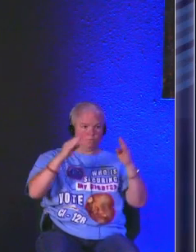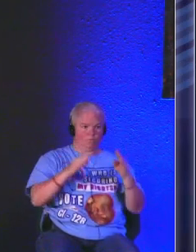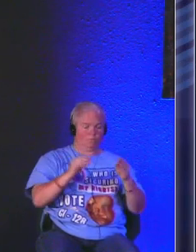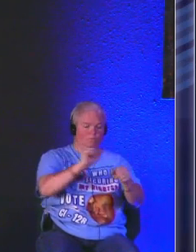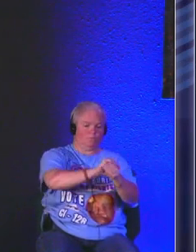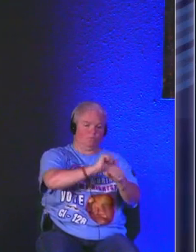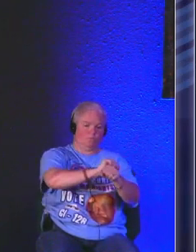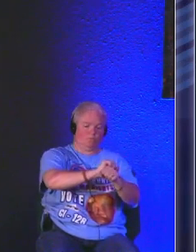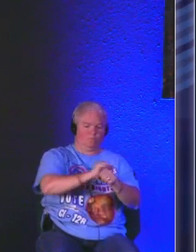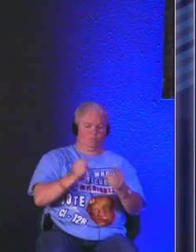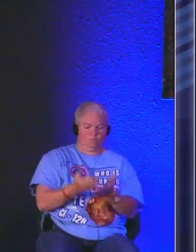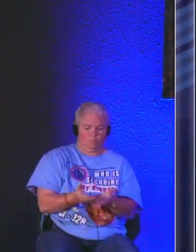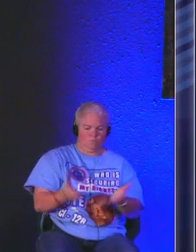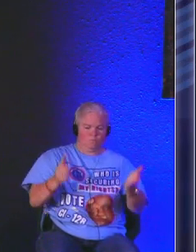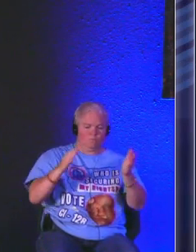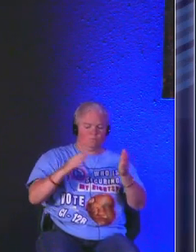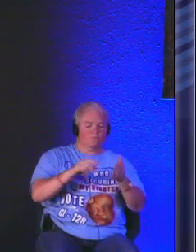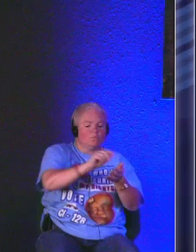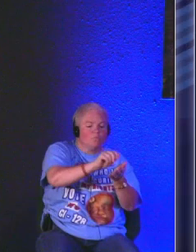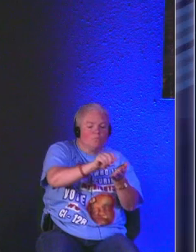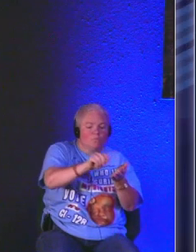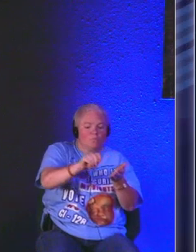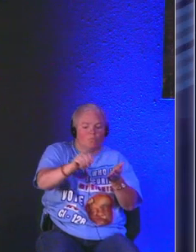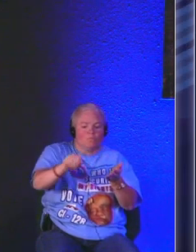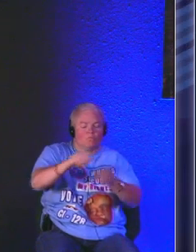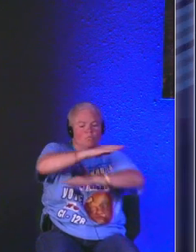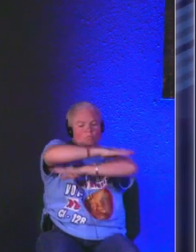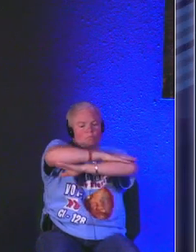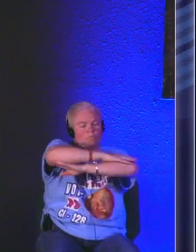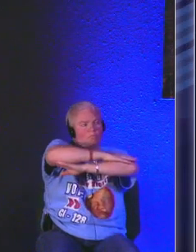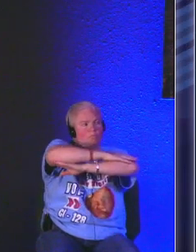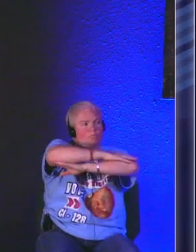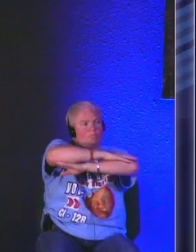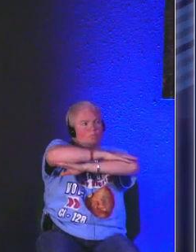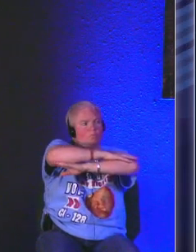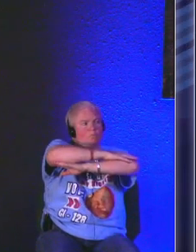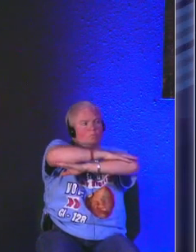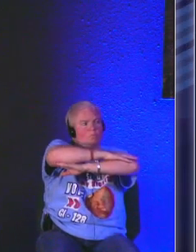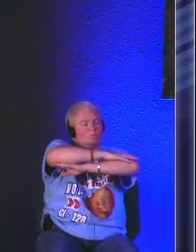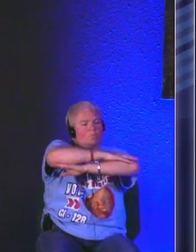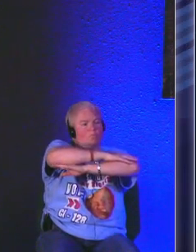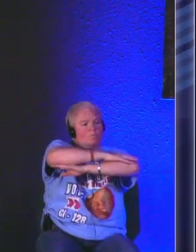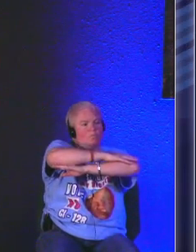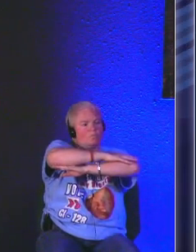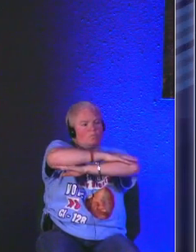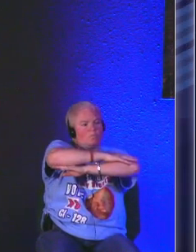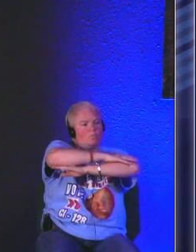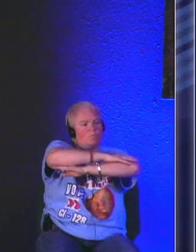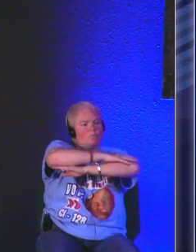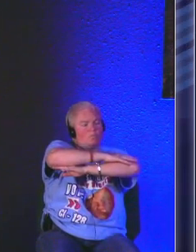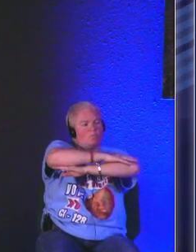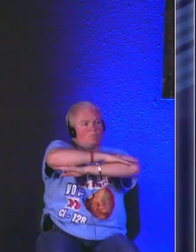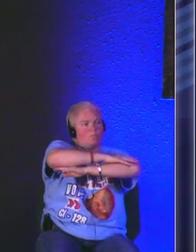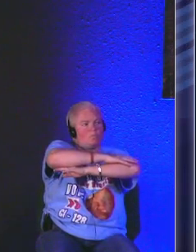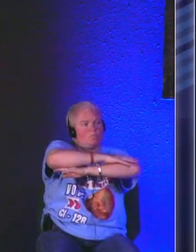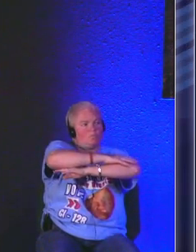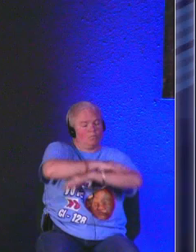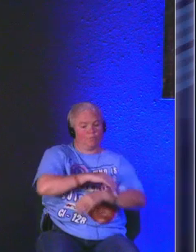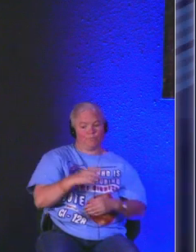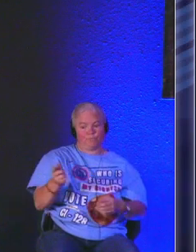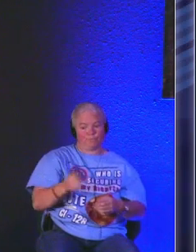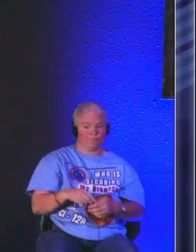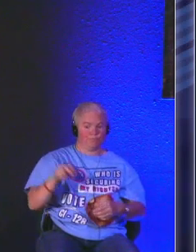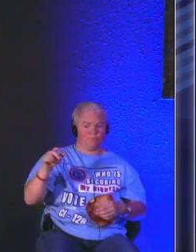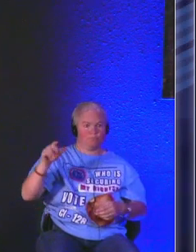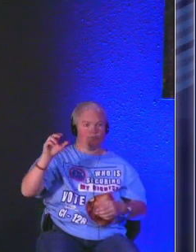you can you can sign up in the foyer and I was looking oh my goodness there are so many options it's not like